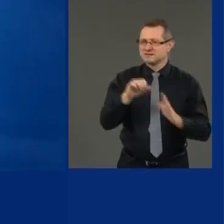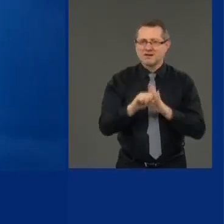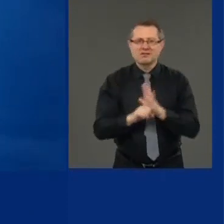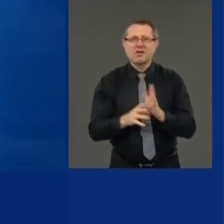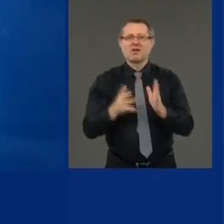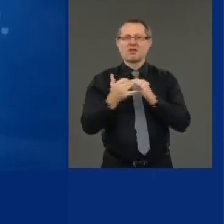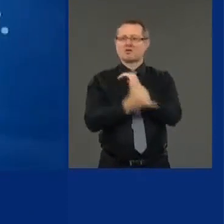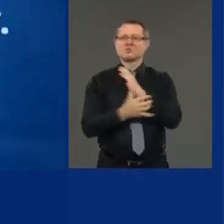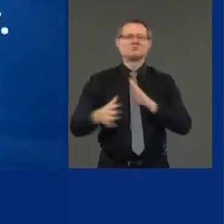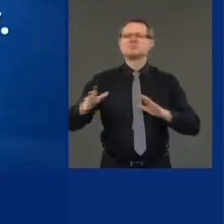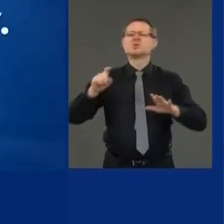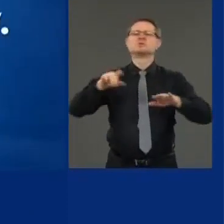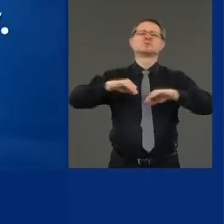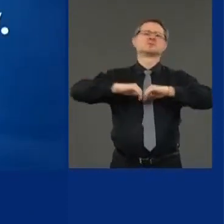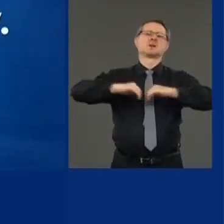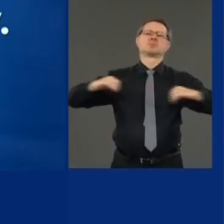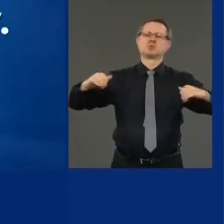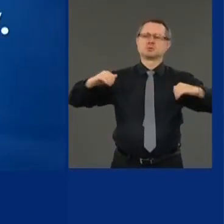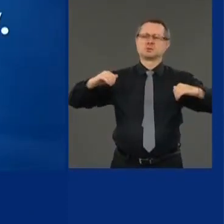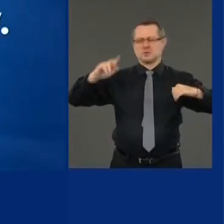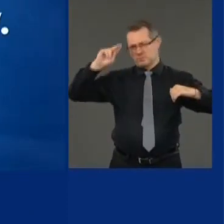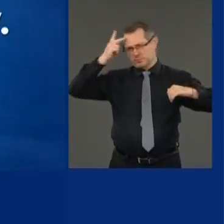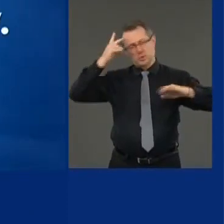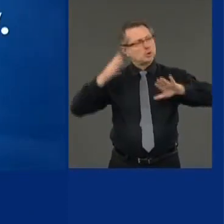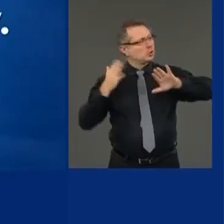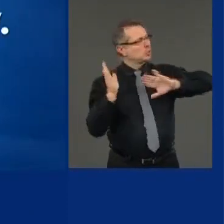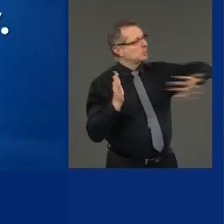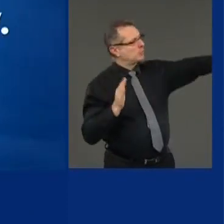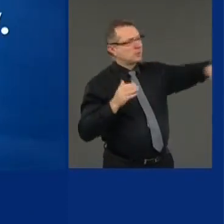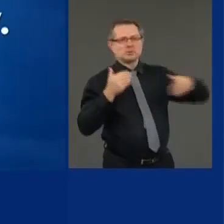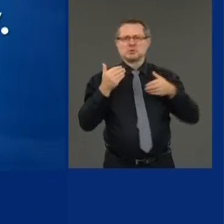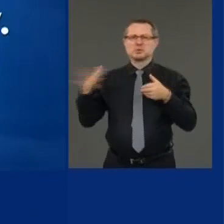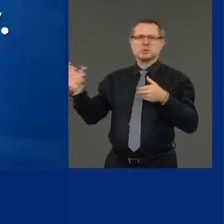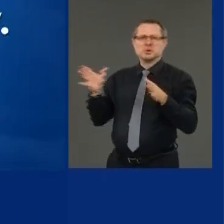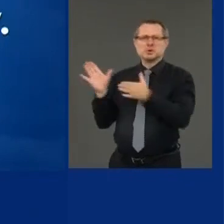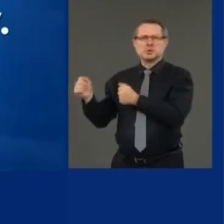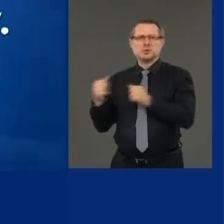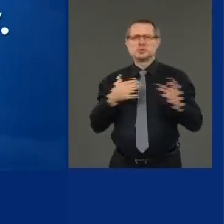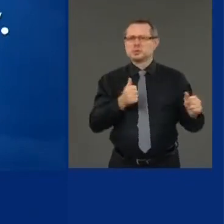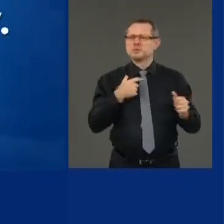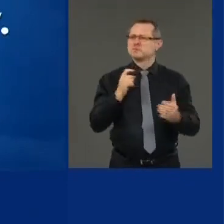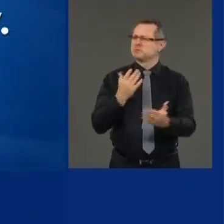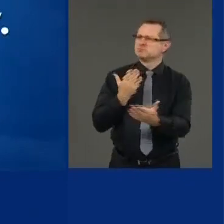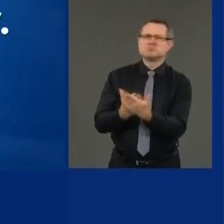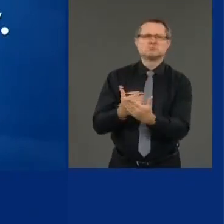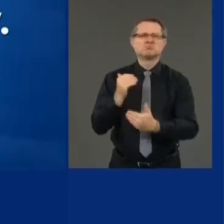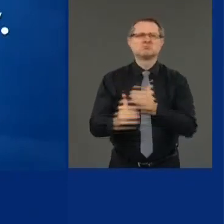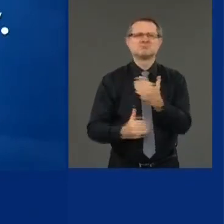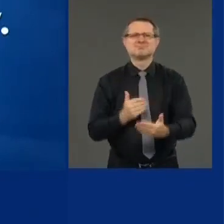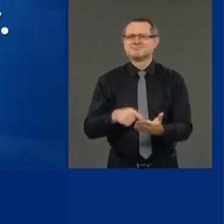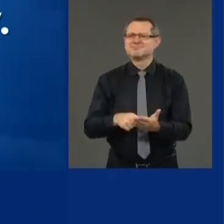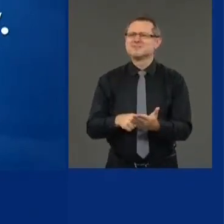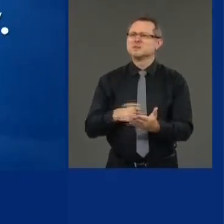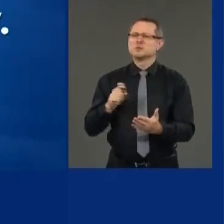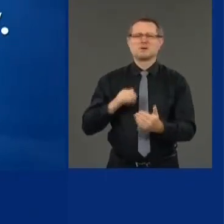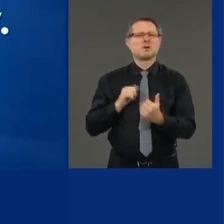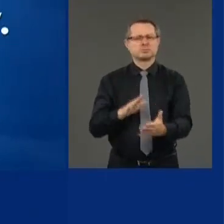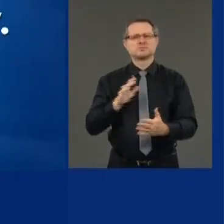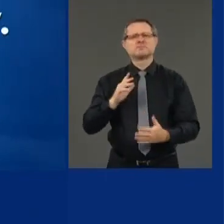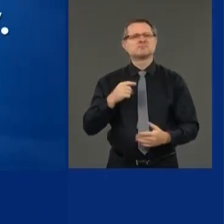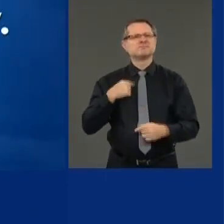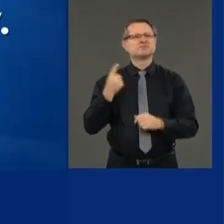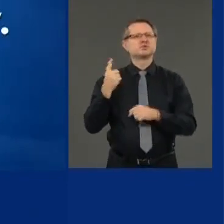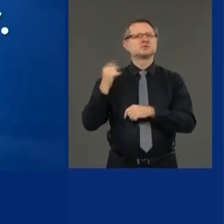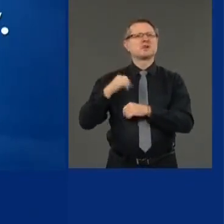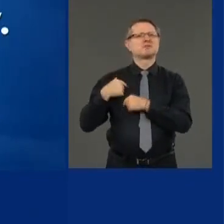Follow the facts. That's what we did from day one. We do face a threat from the states